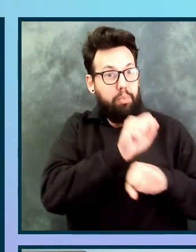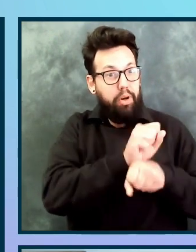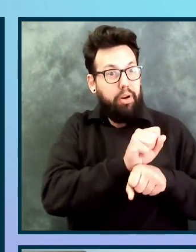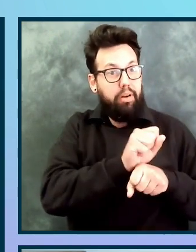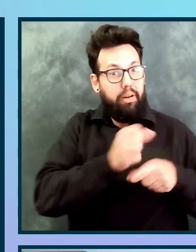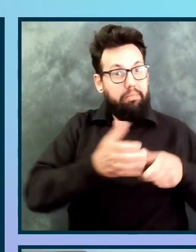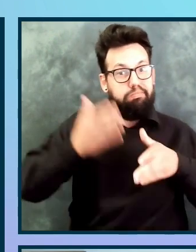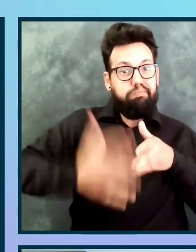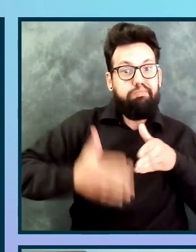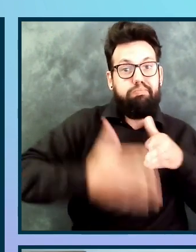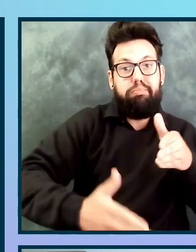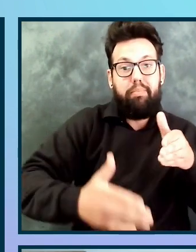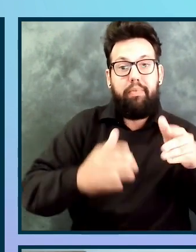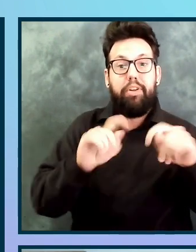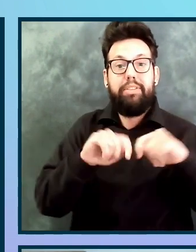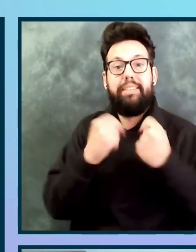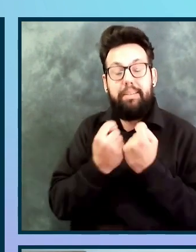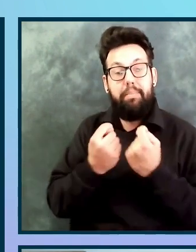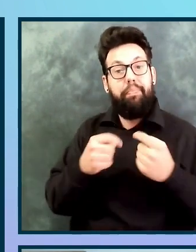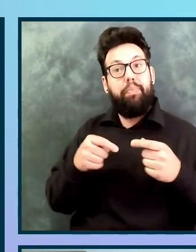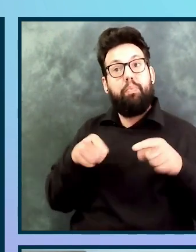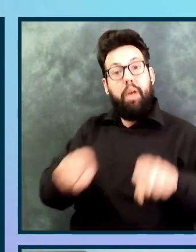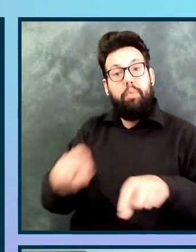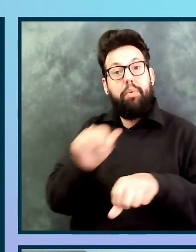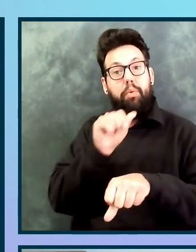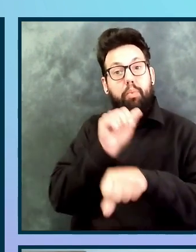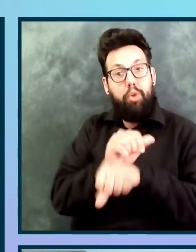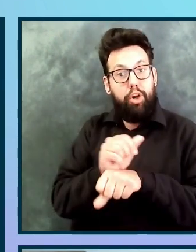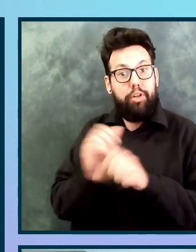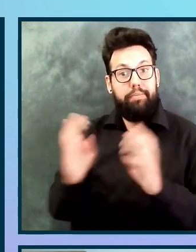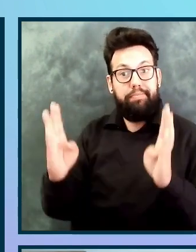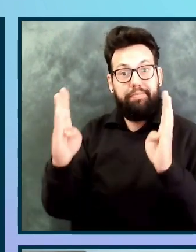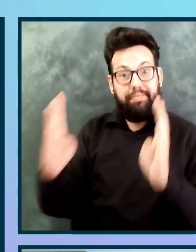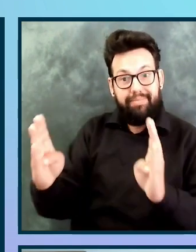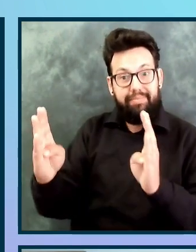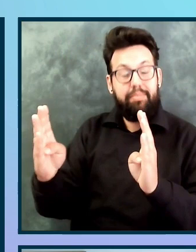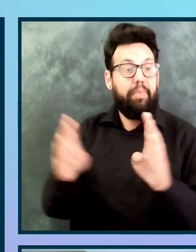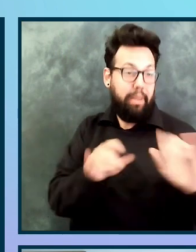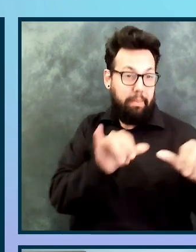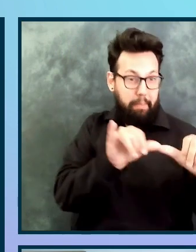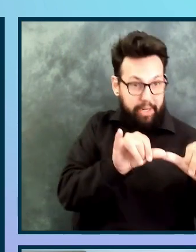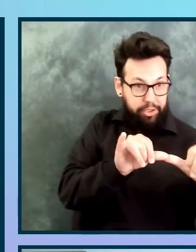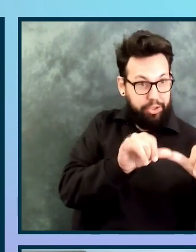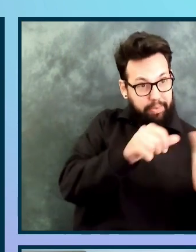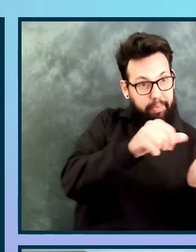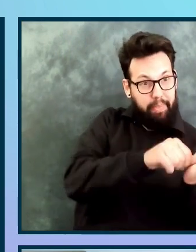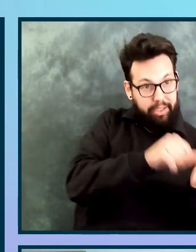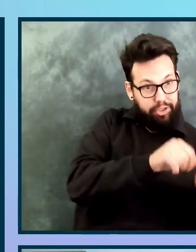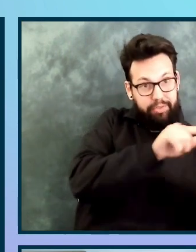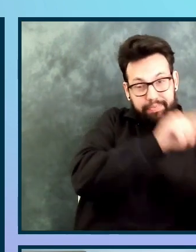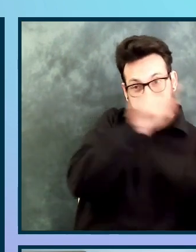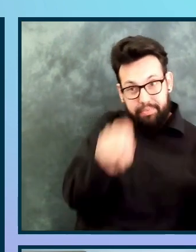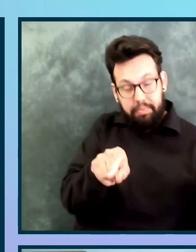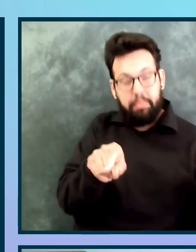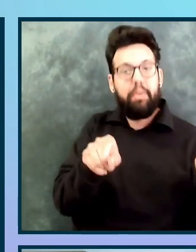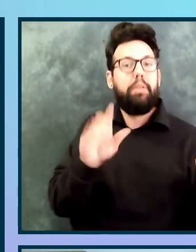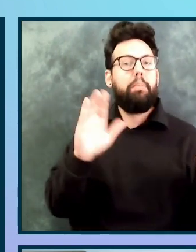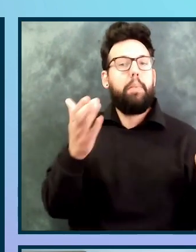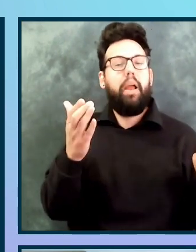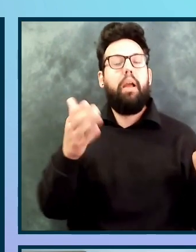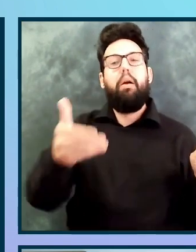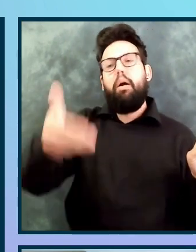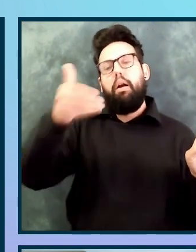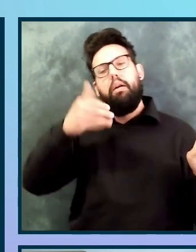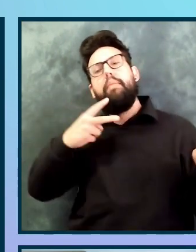So as we're working on the sprint, we're going to measure the velocity on the pages during the current sprint. Then we're going to compare that to the estimations given during